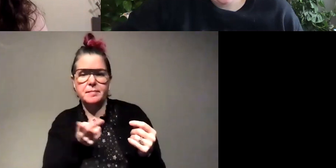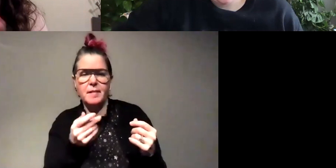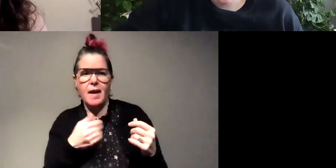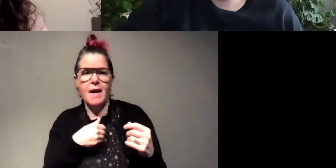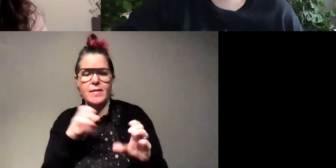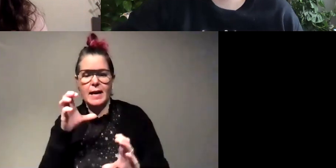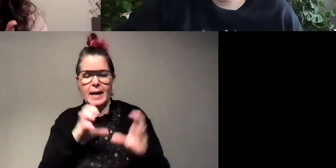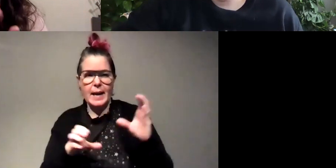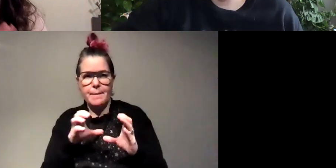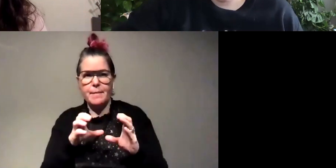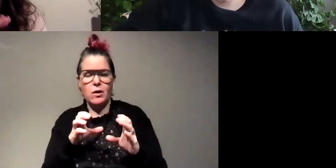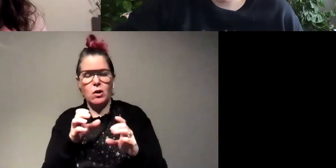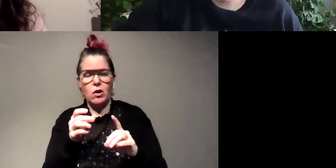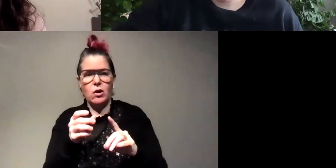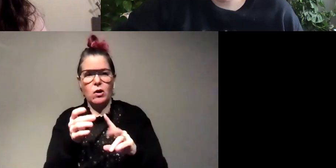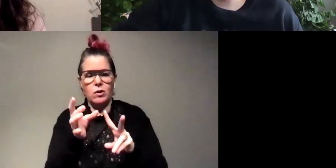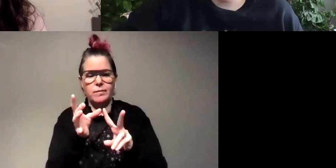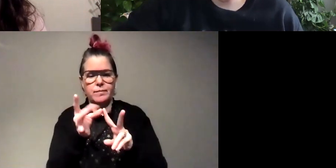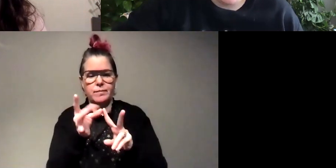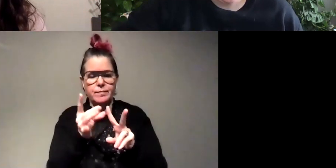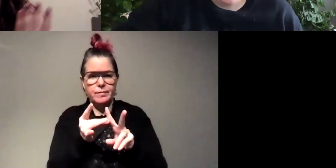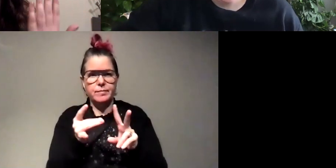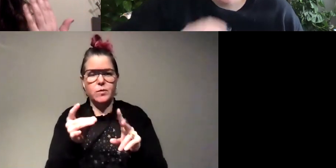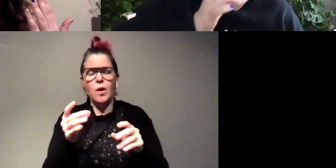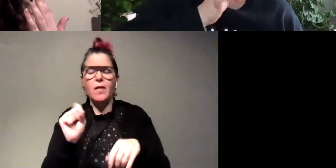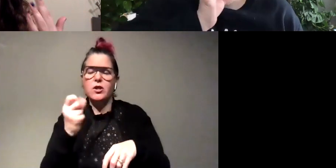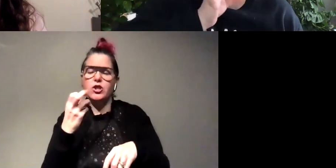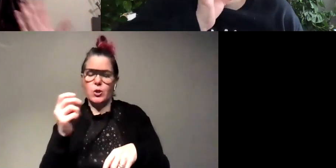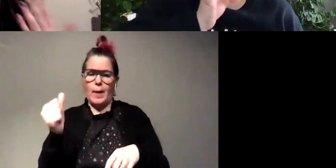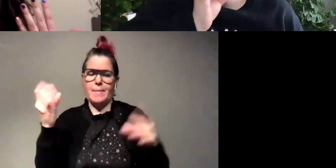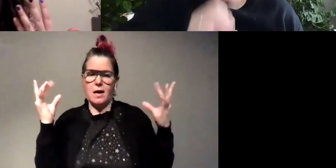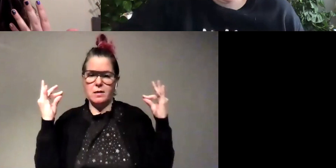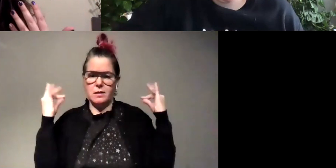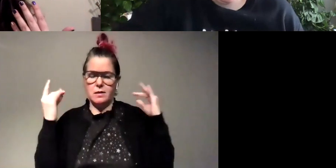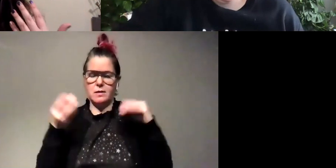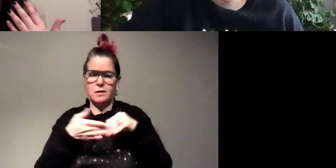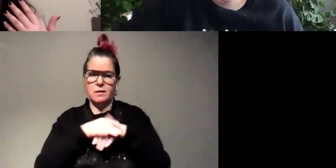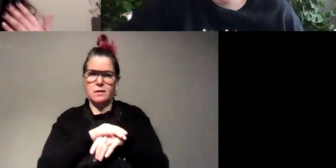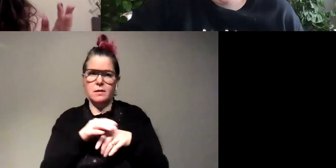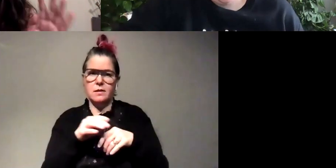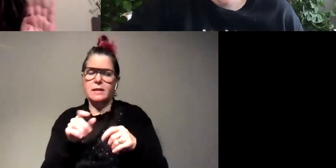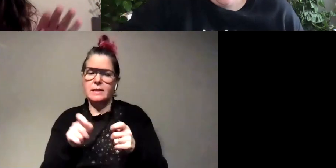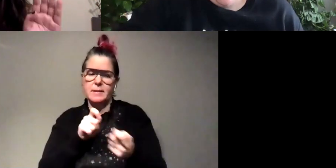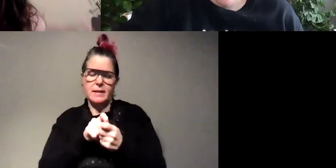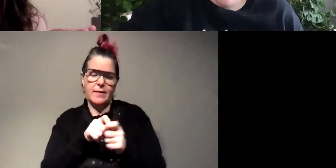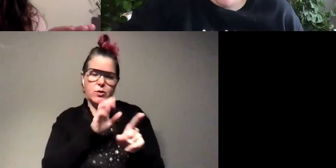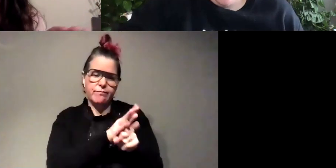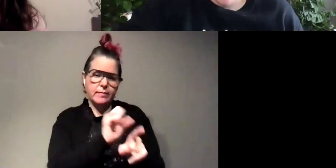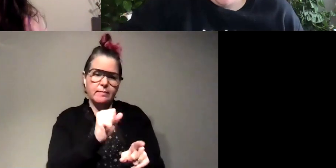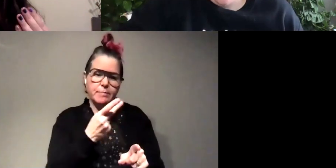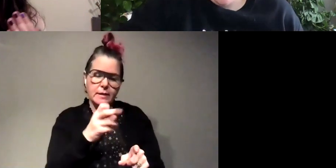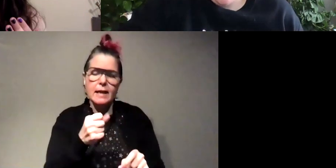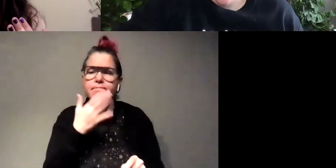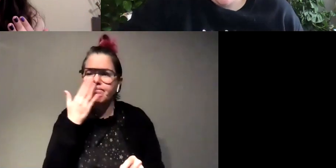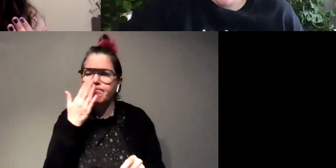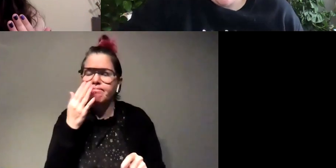lining on that that a lighter the shield on their back um that is also kind of species specific so that they're able to smell and